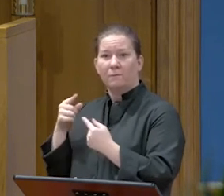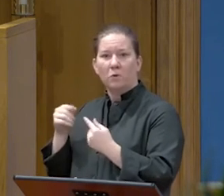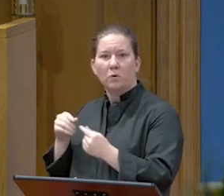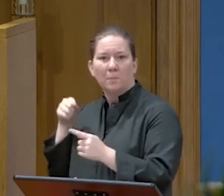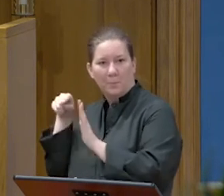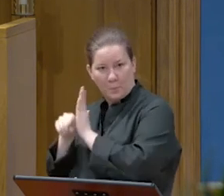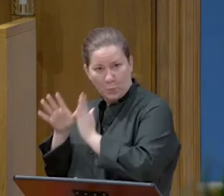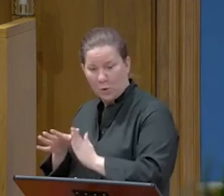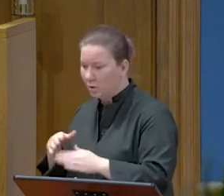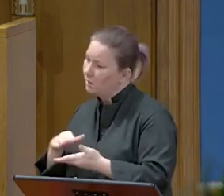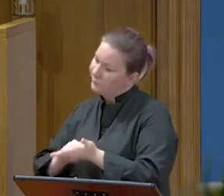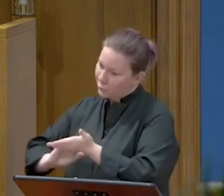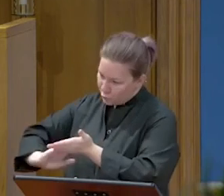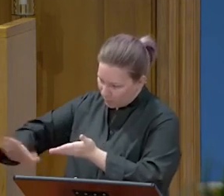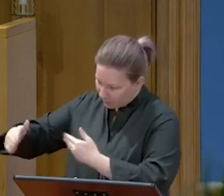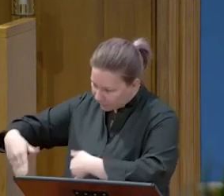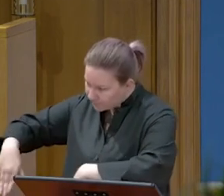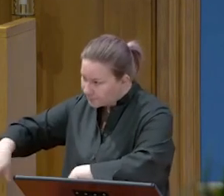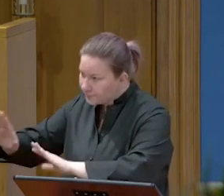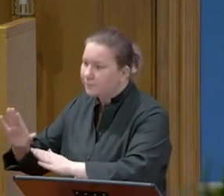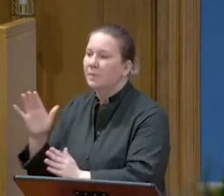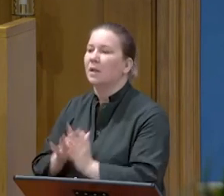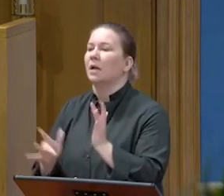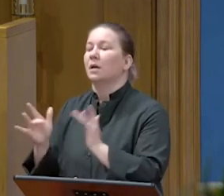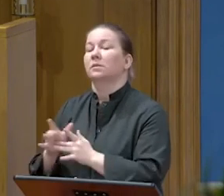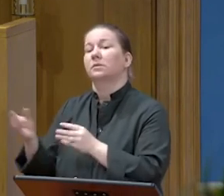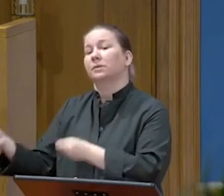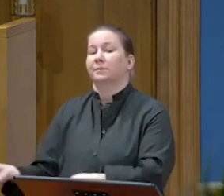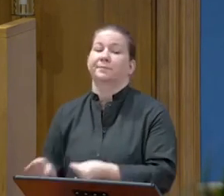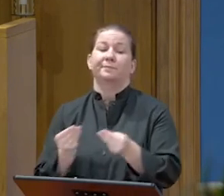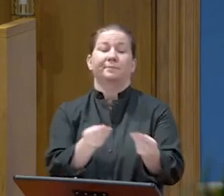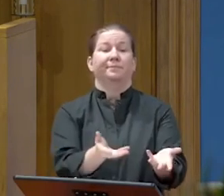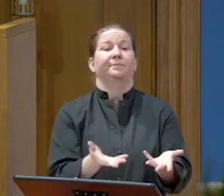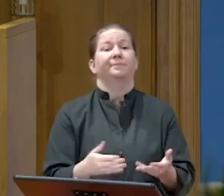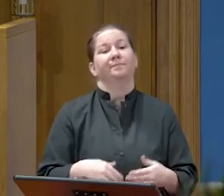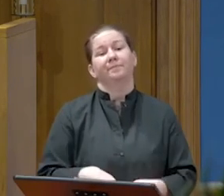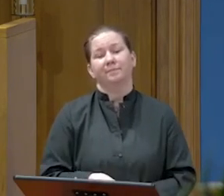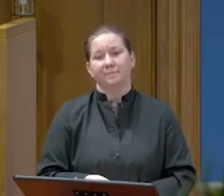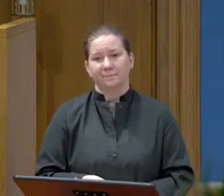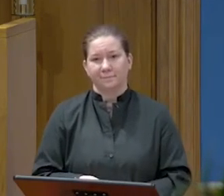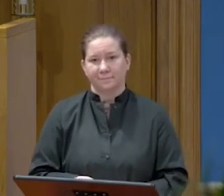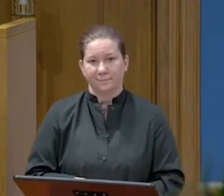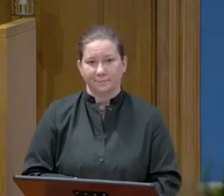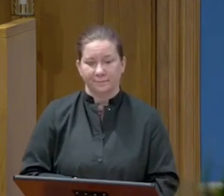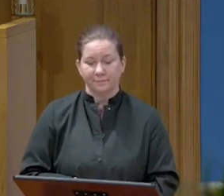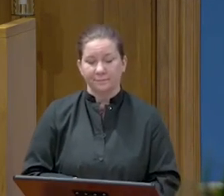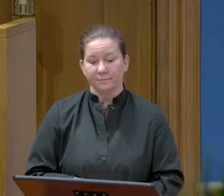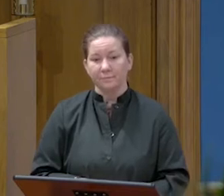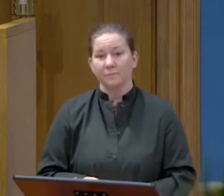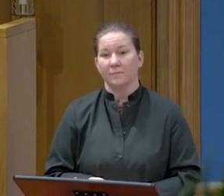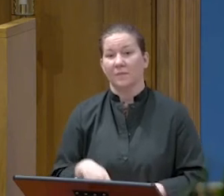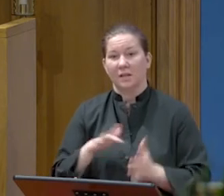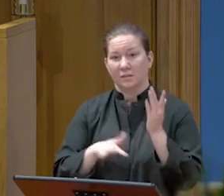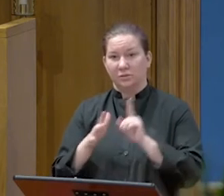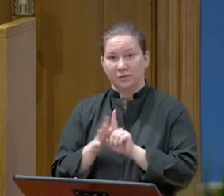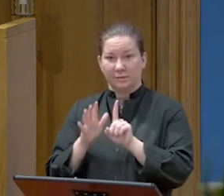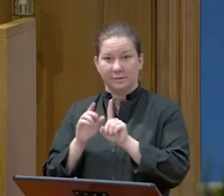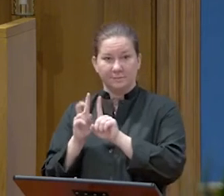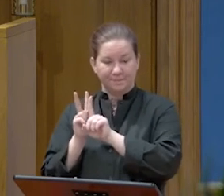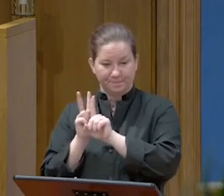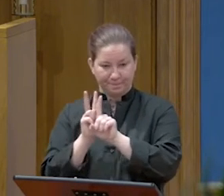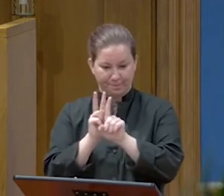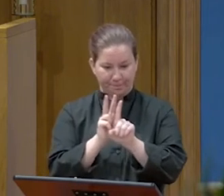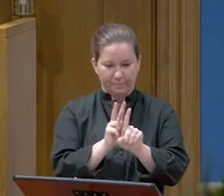and murder, and he handed Jesus over as they wished. As they led him away, they seized a man,